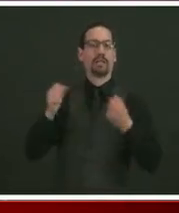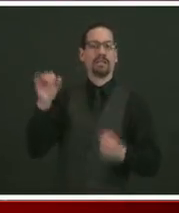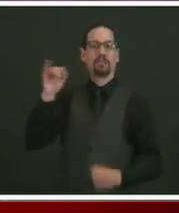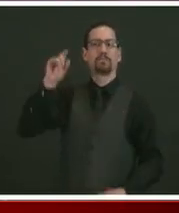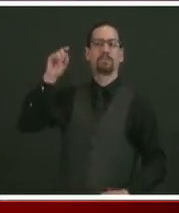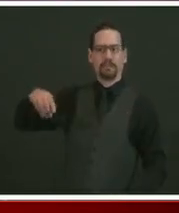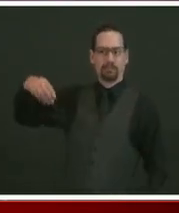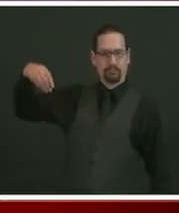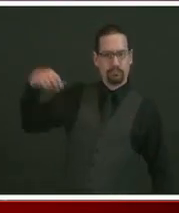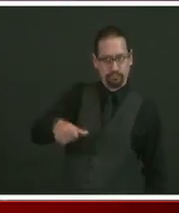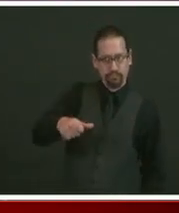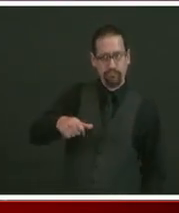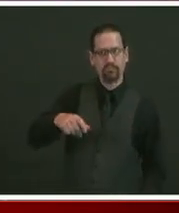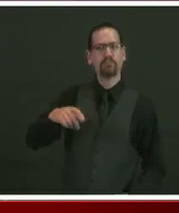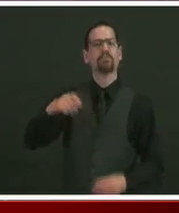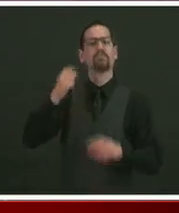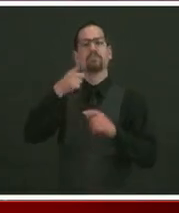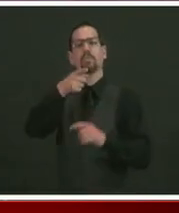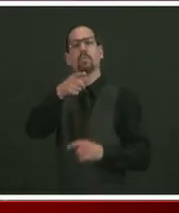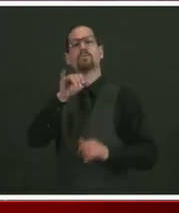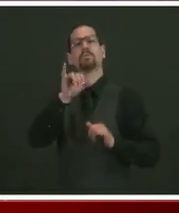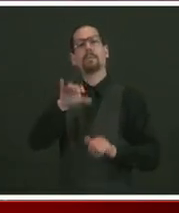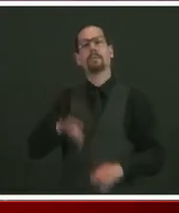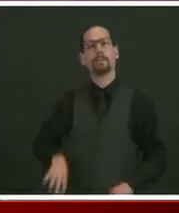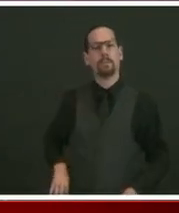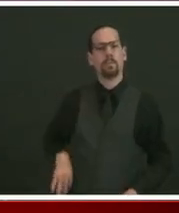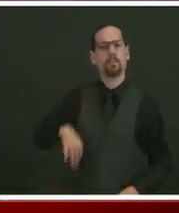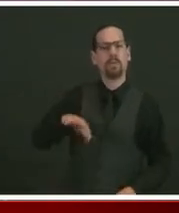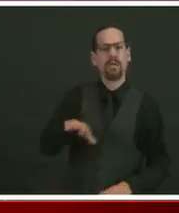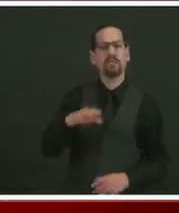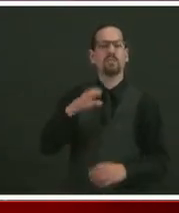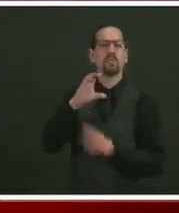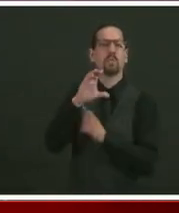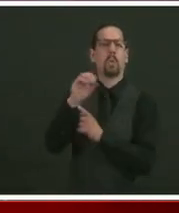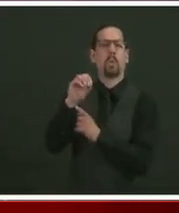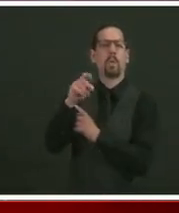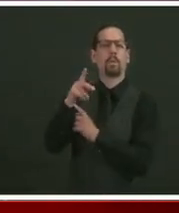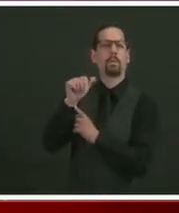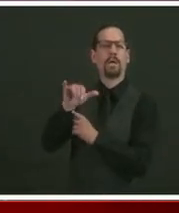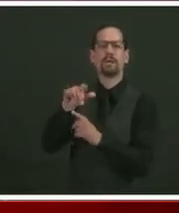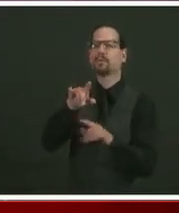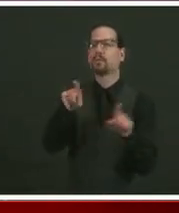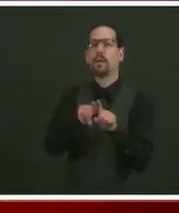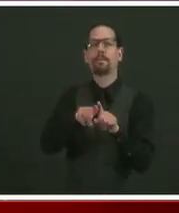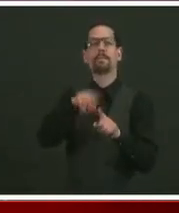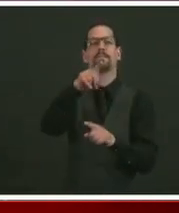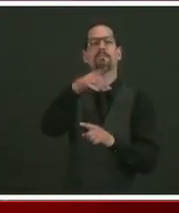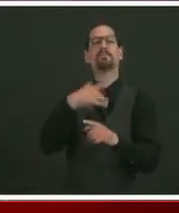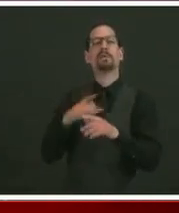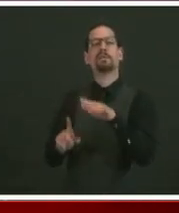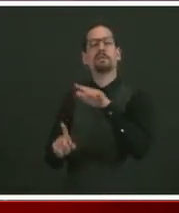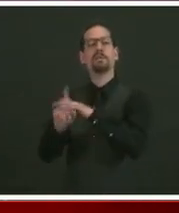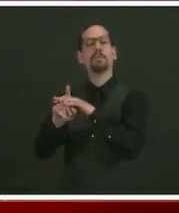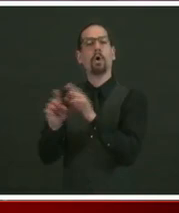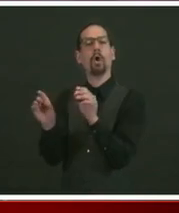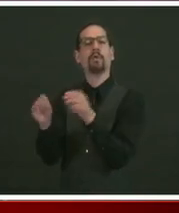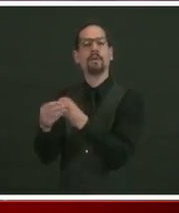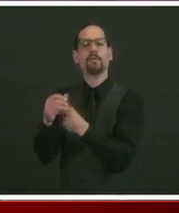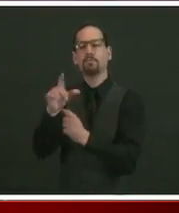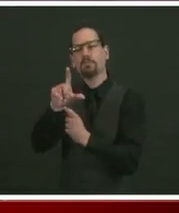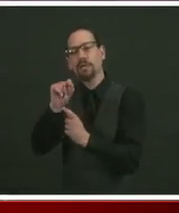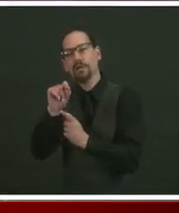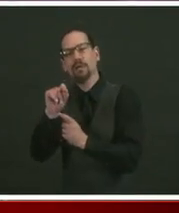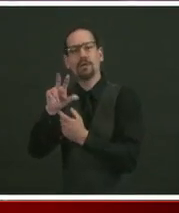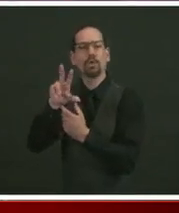for that telehealth be equivalent to in-person visits. I have extended that executive